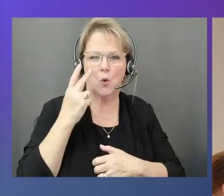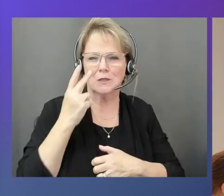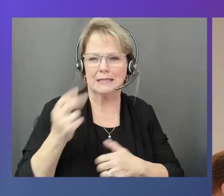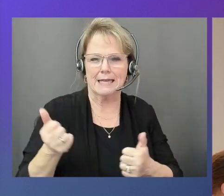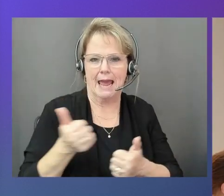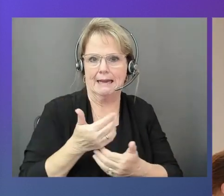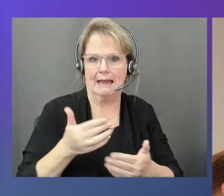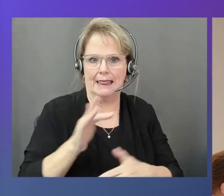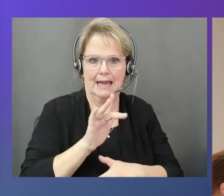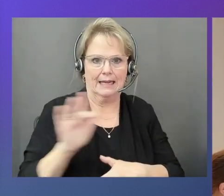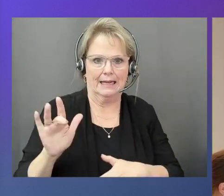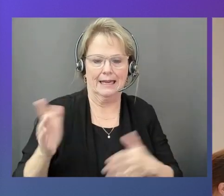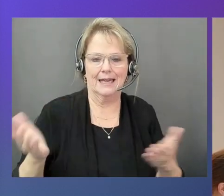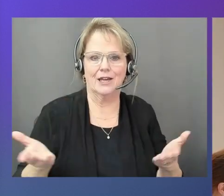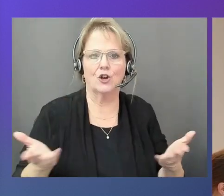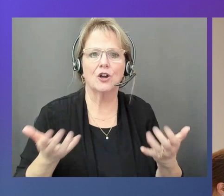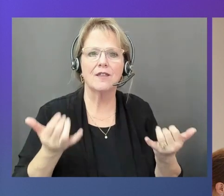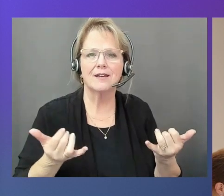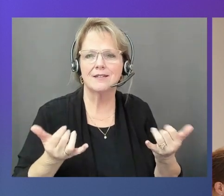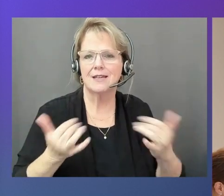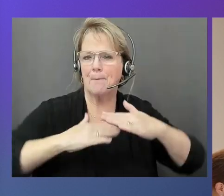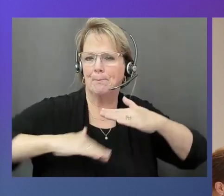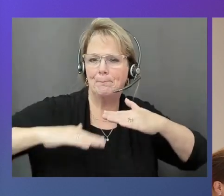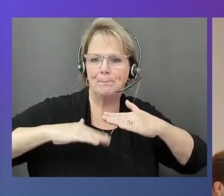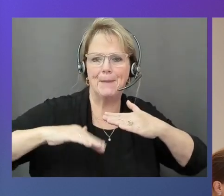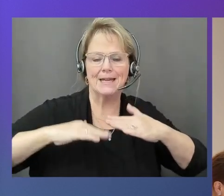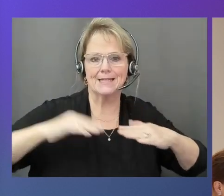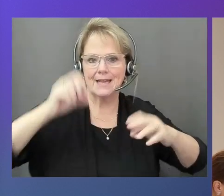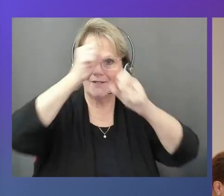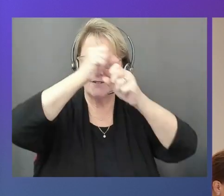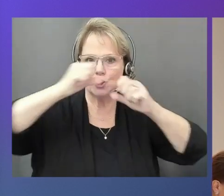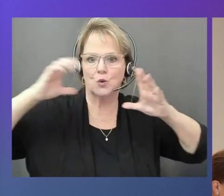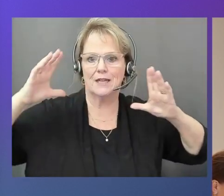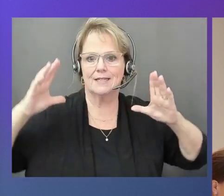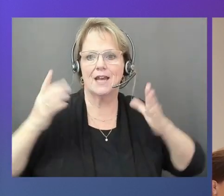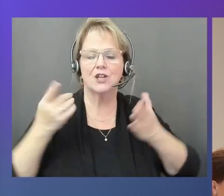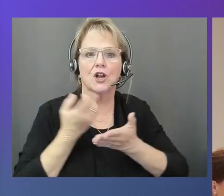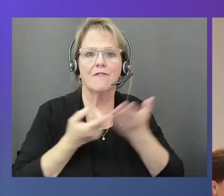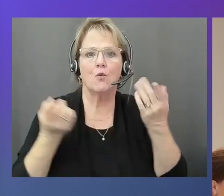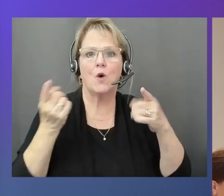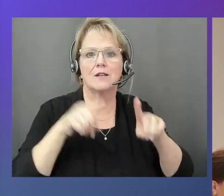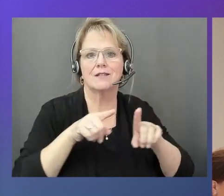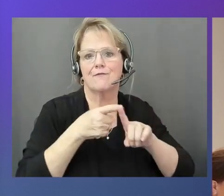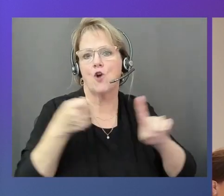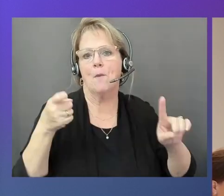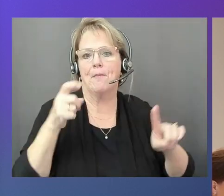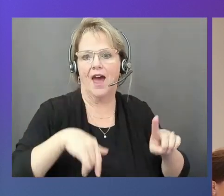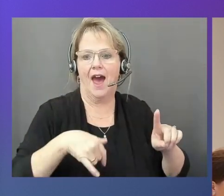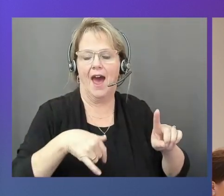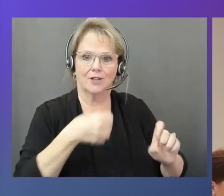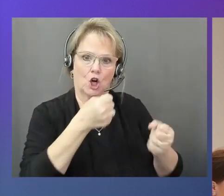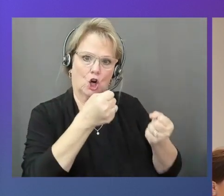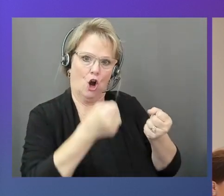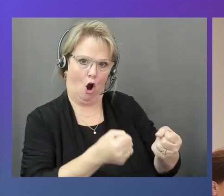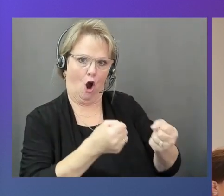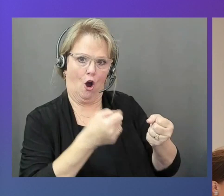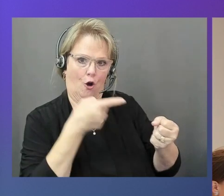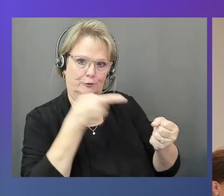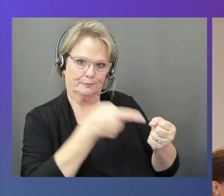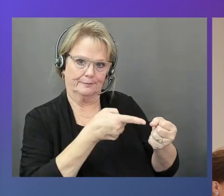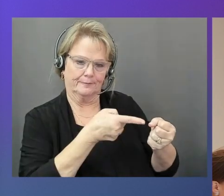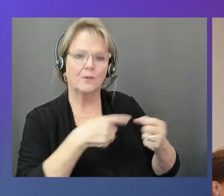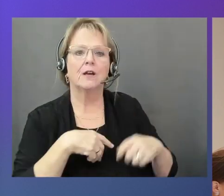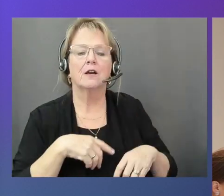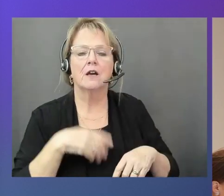so this is just a very basic visualization of what's coming from that car. In the next step, I will show you a